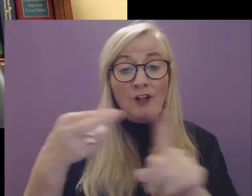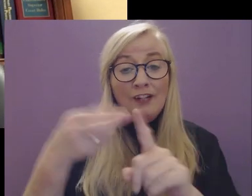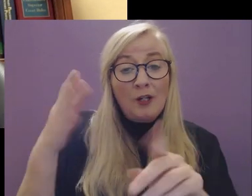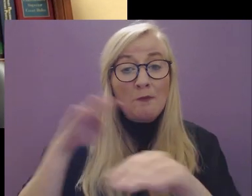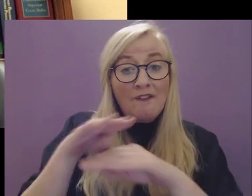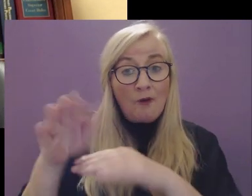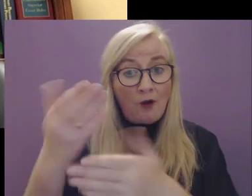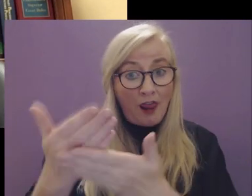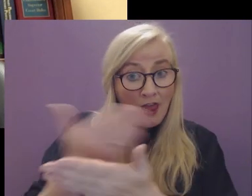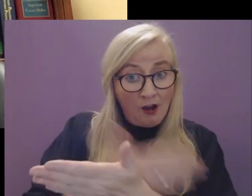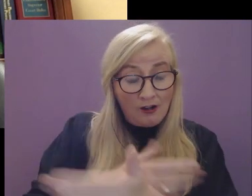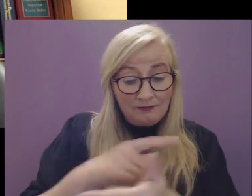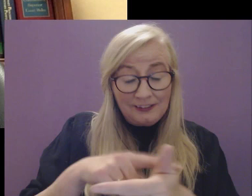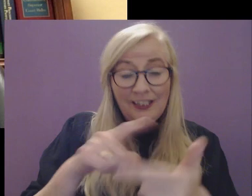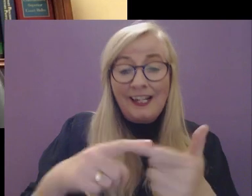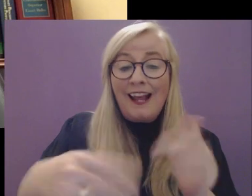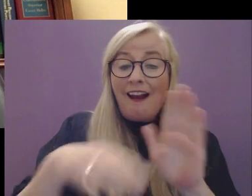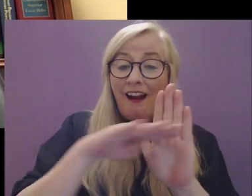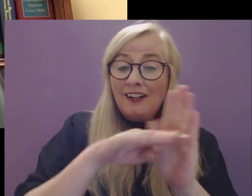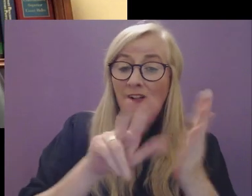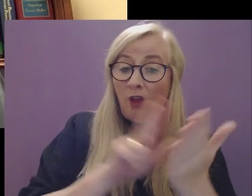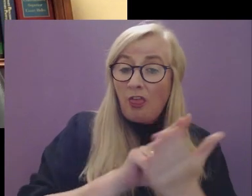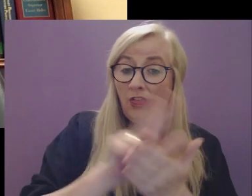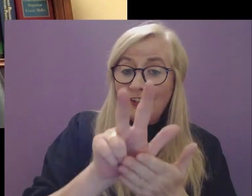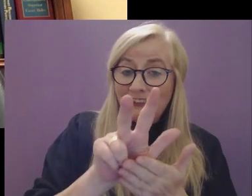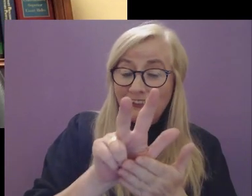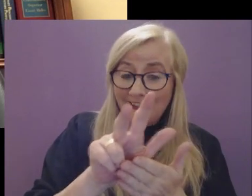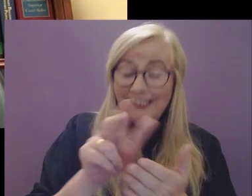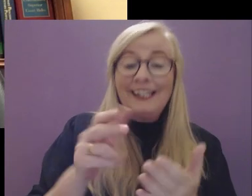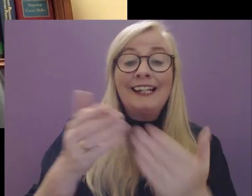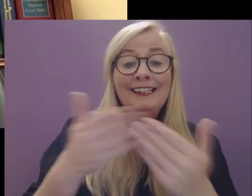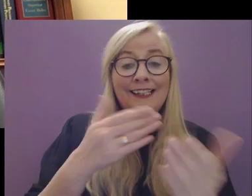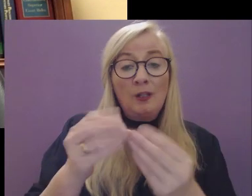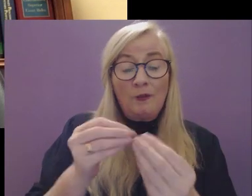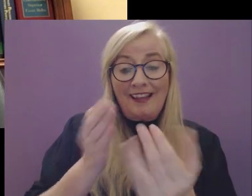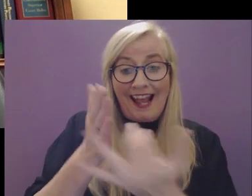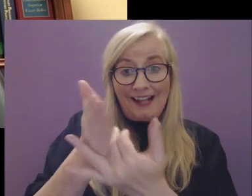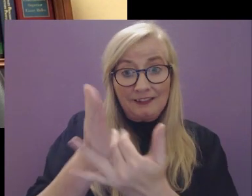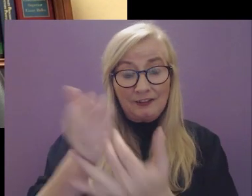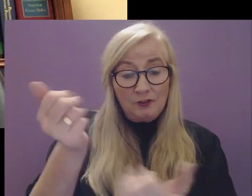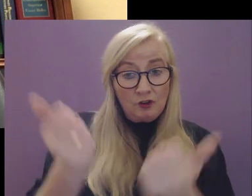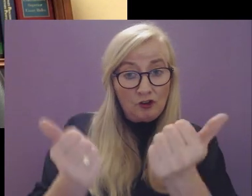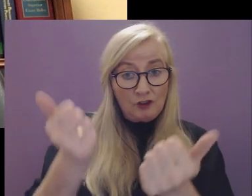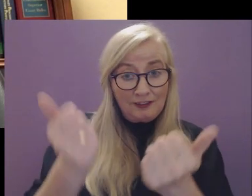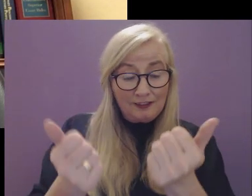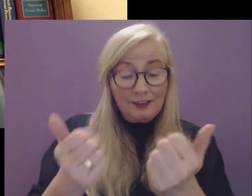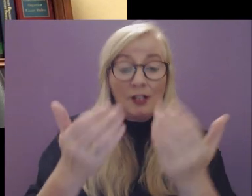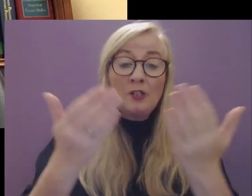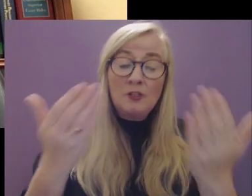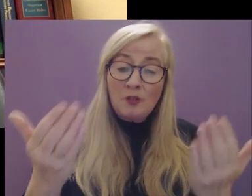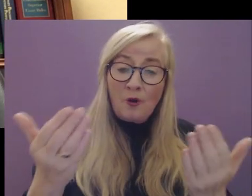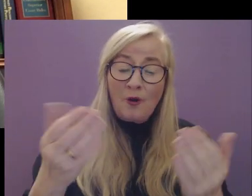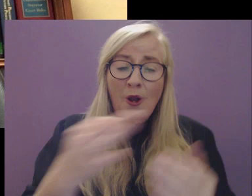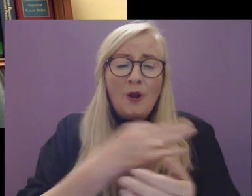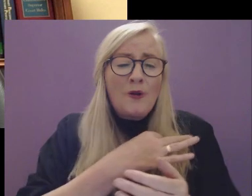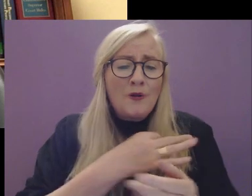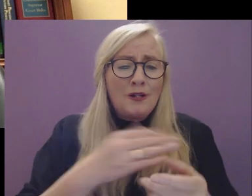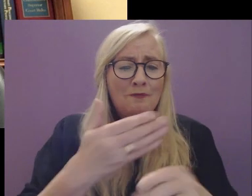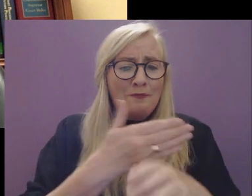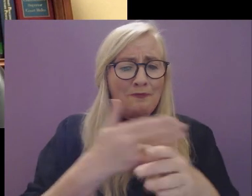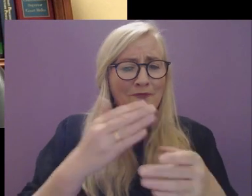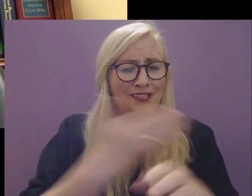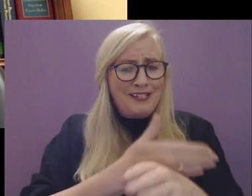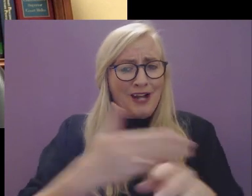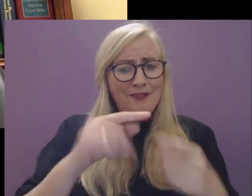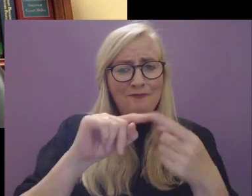recognition before the law, and Article 13, which deals with legal to justice. So perhaps a good starting